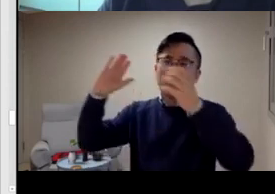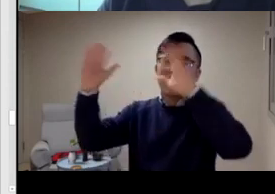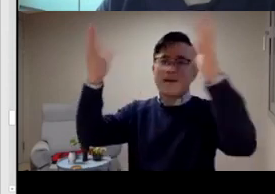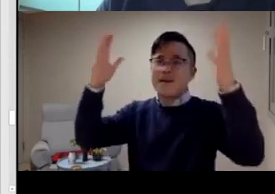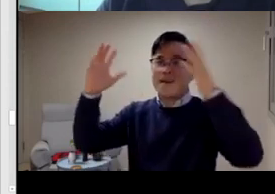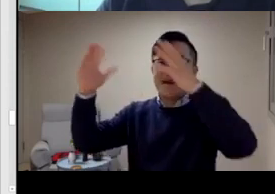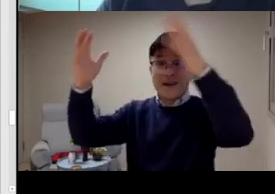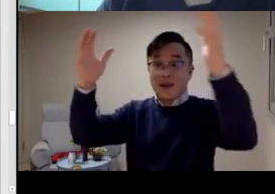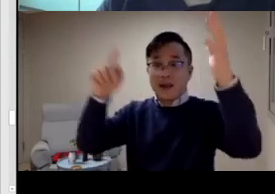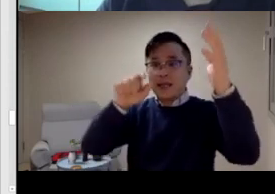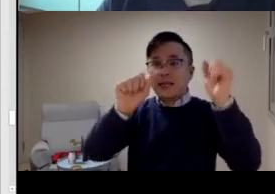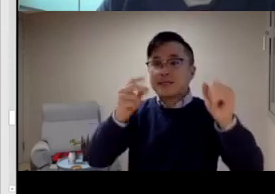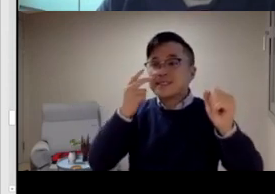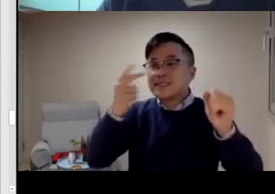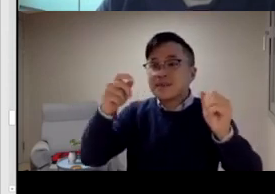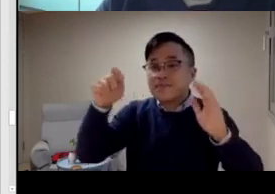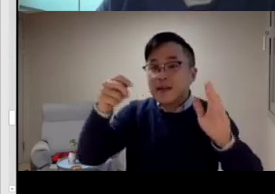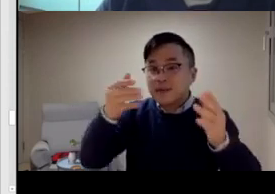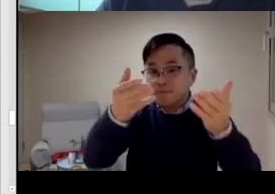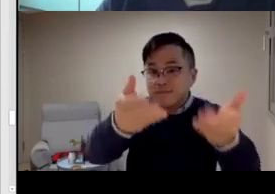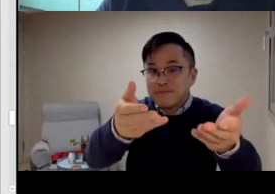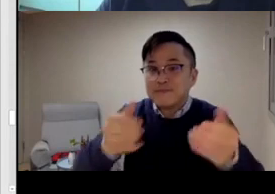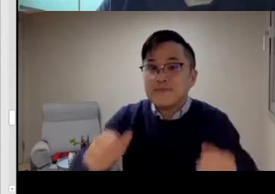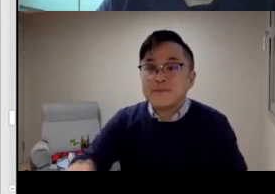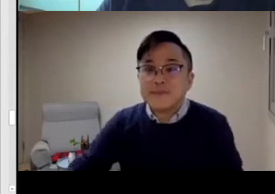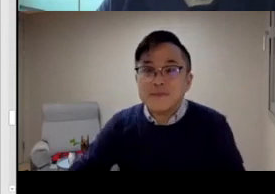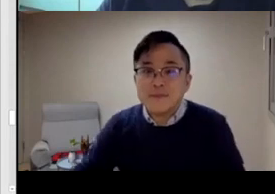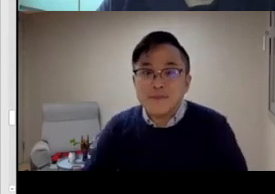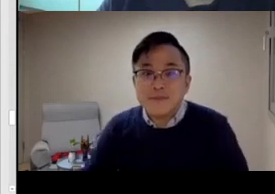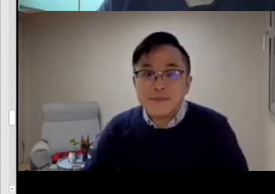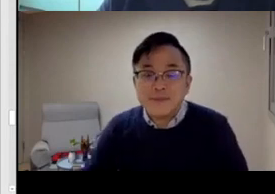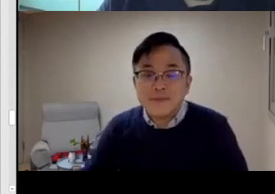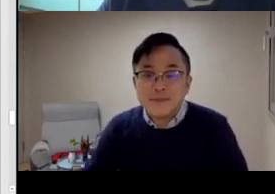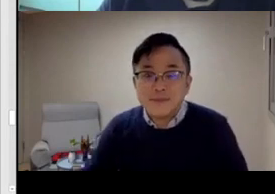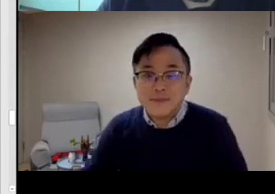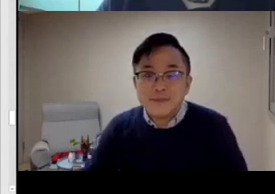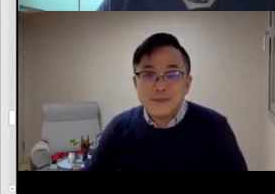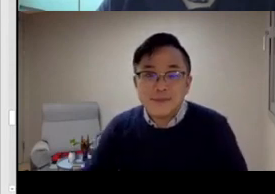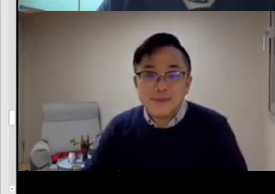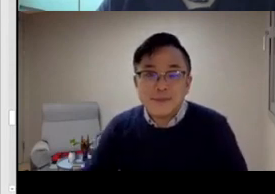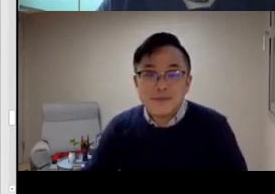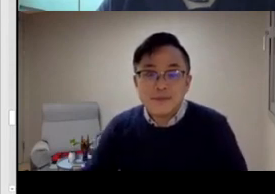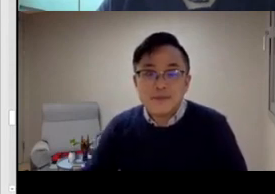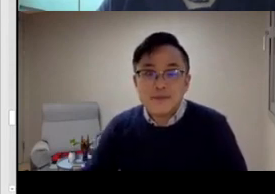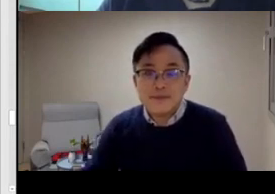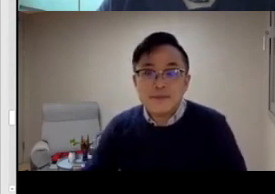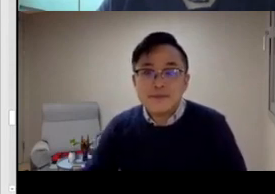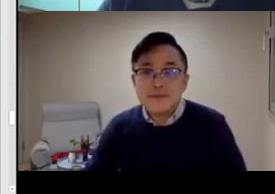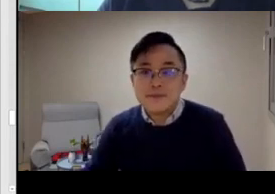to host the world federation of the world in 2019.